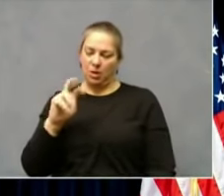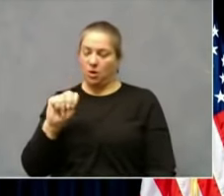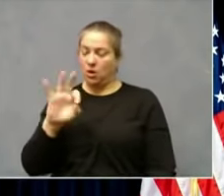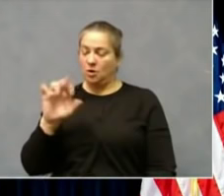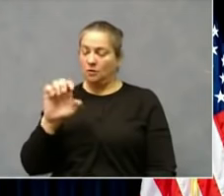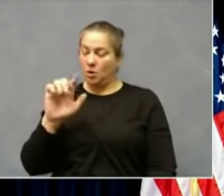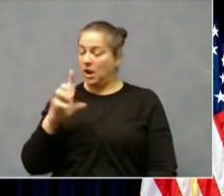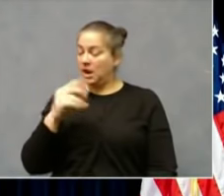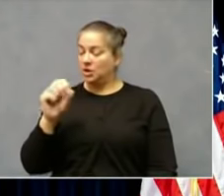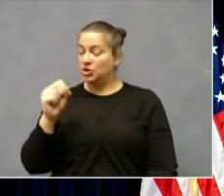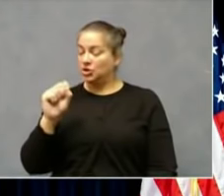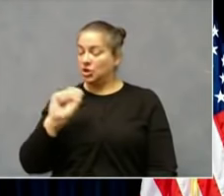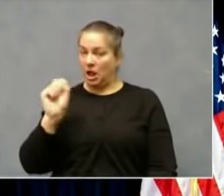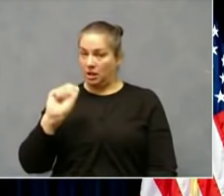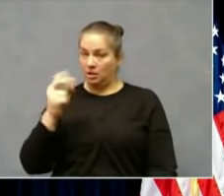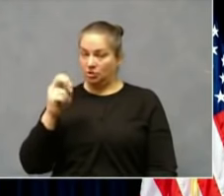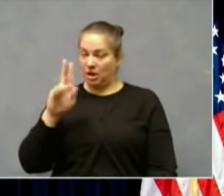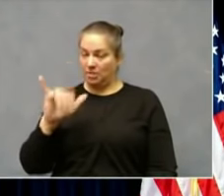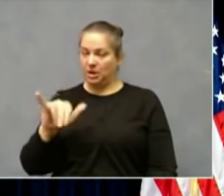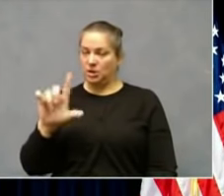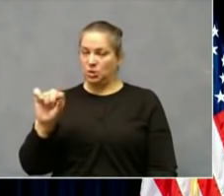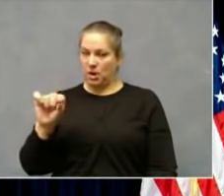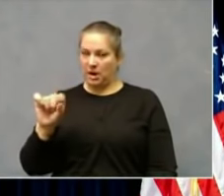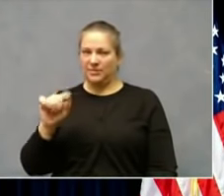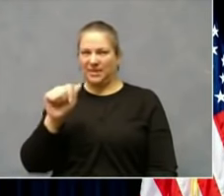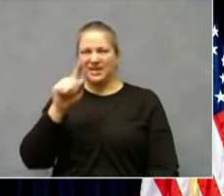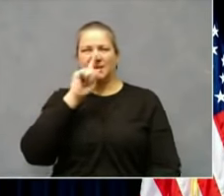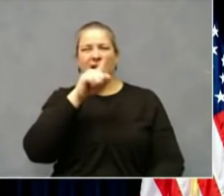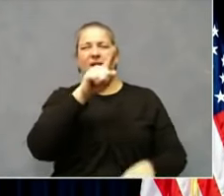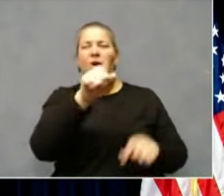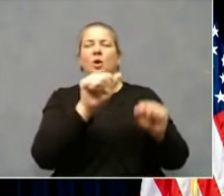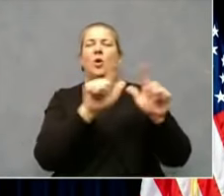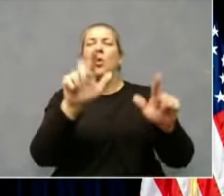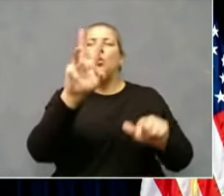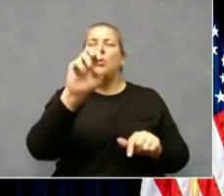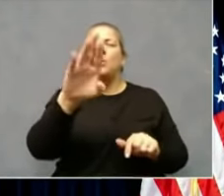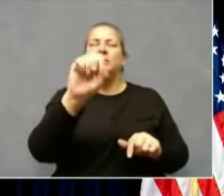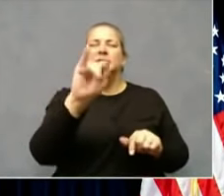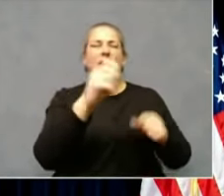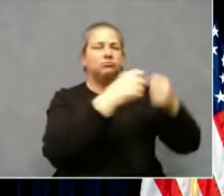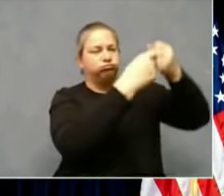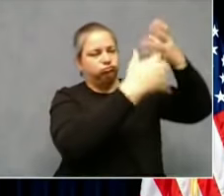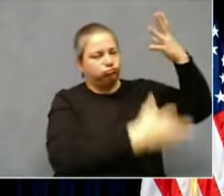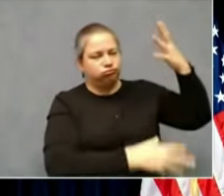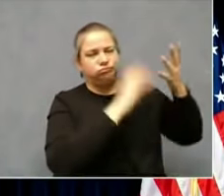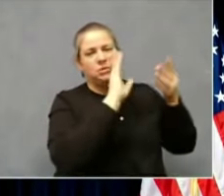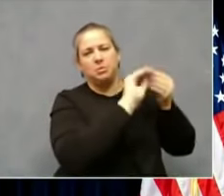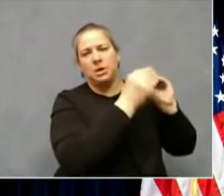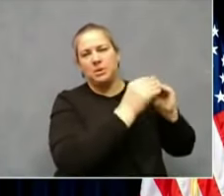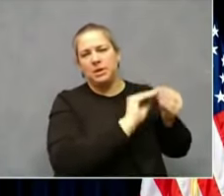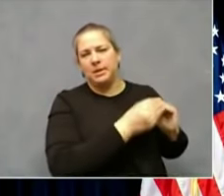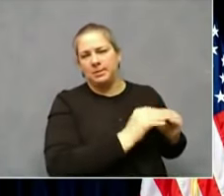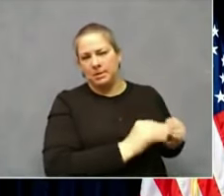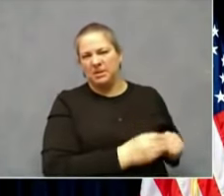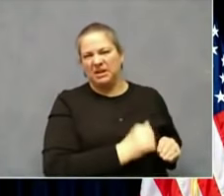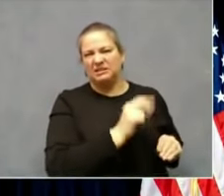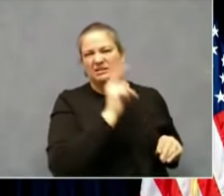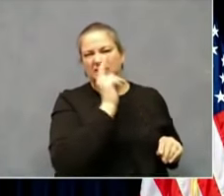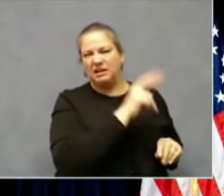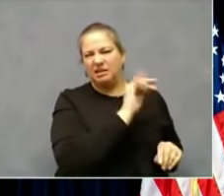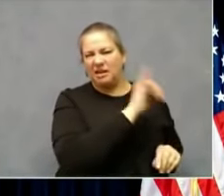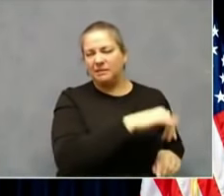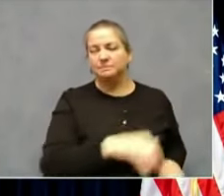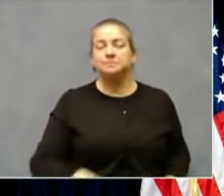20. You can see the rest on kycovid19.ky.gov. If we have